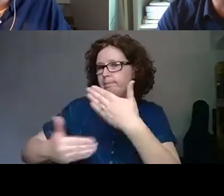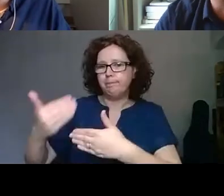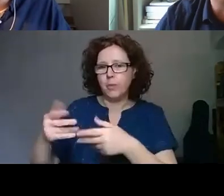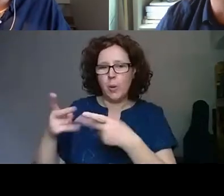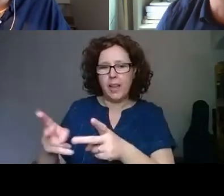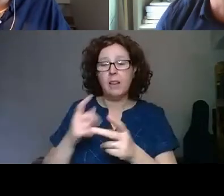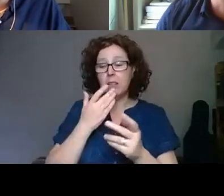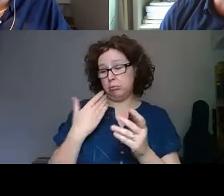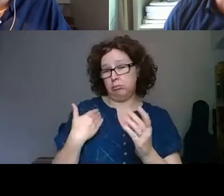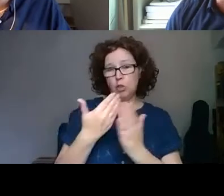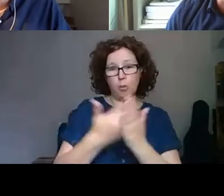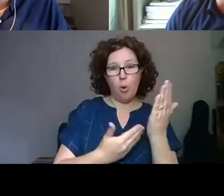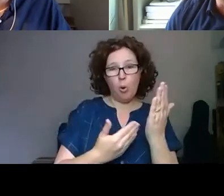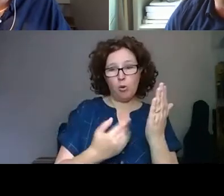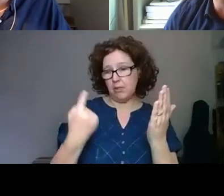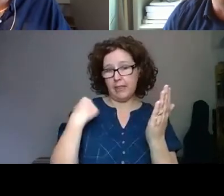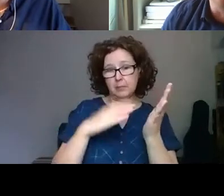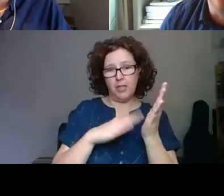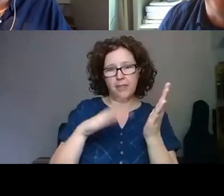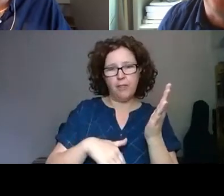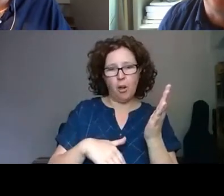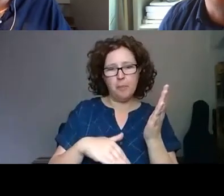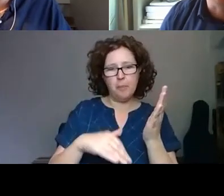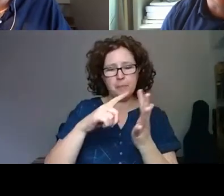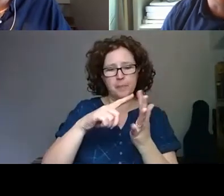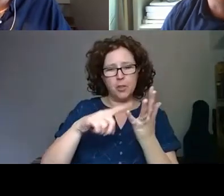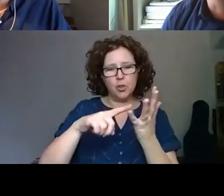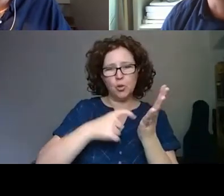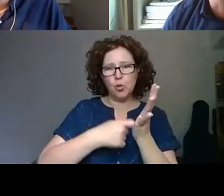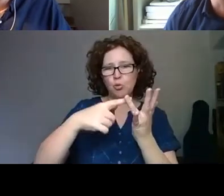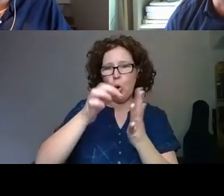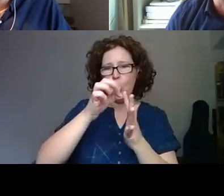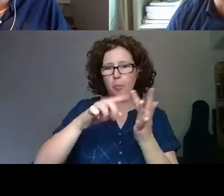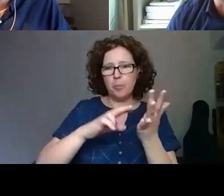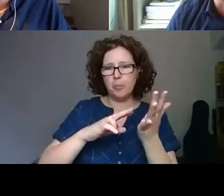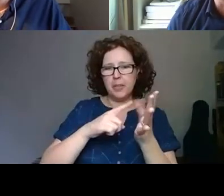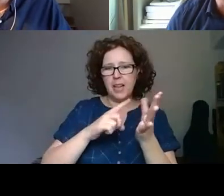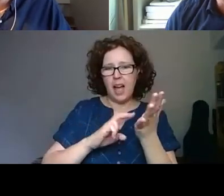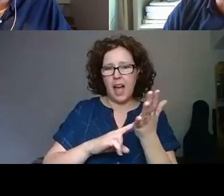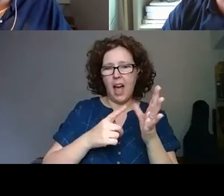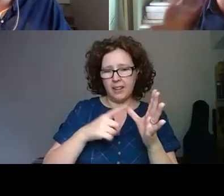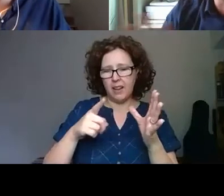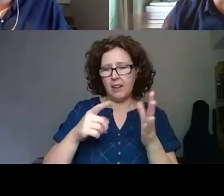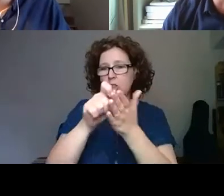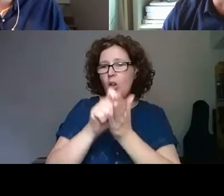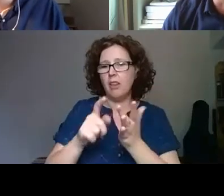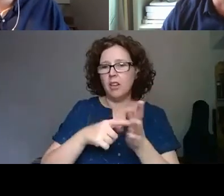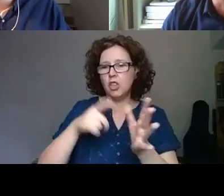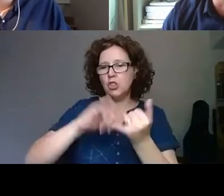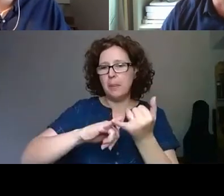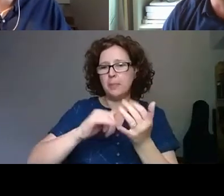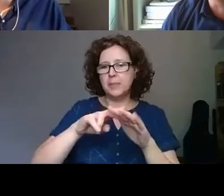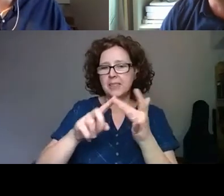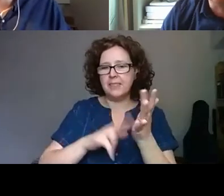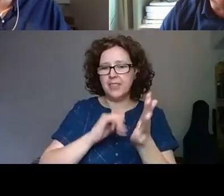report that's come out just in the last month from Europeana, authored by Jane Finnis at Culture24 in the UK, frames this beautifully